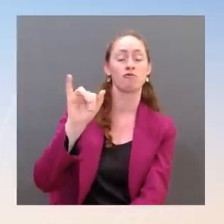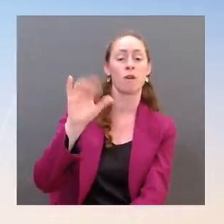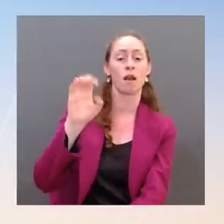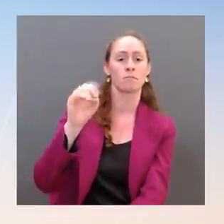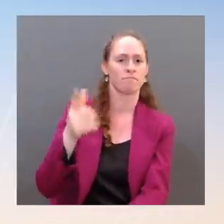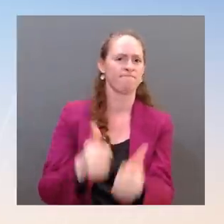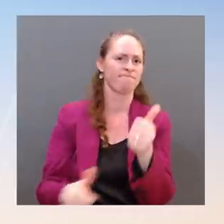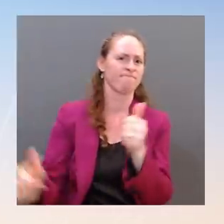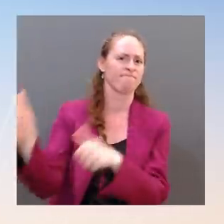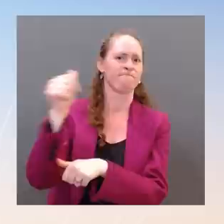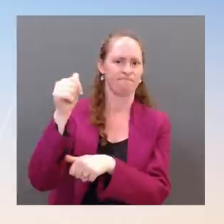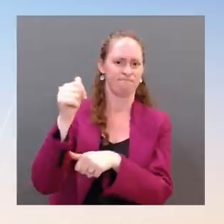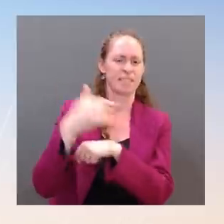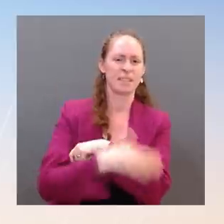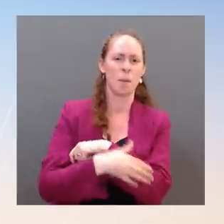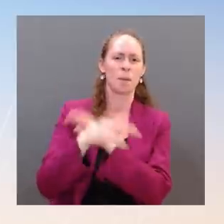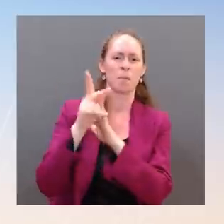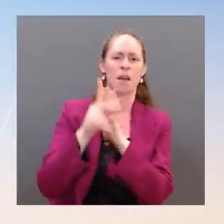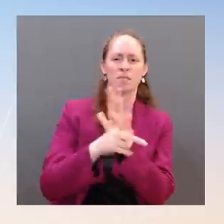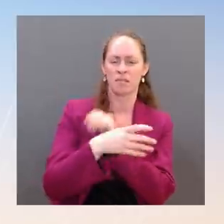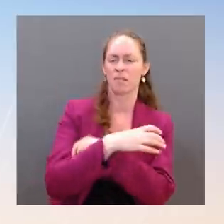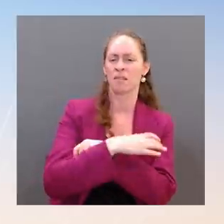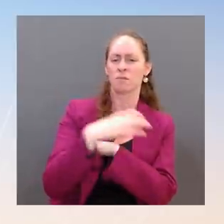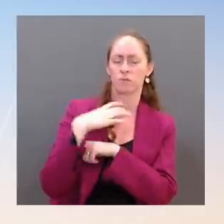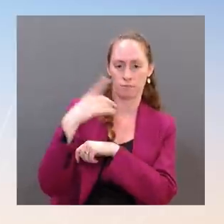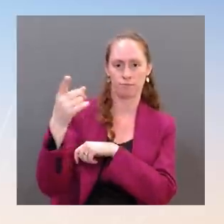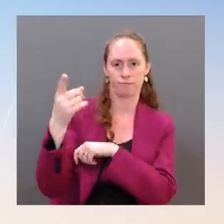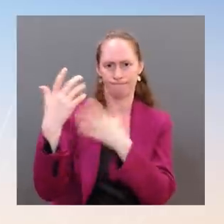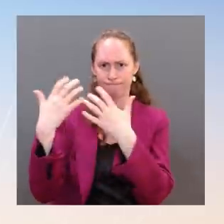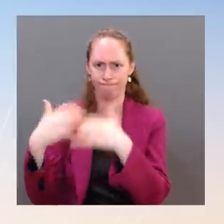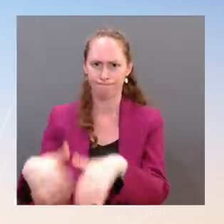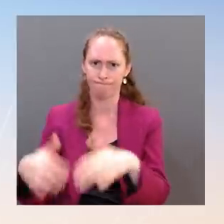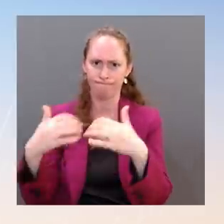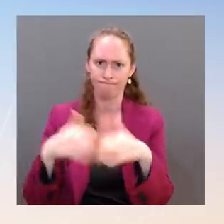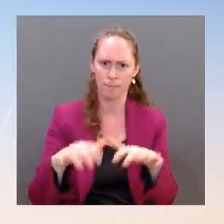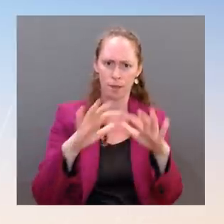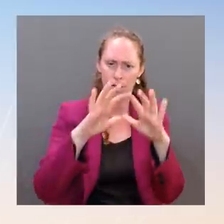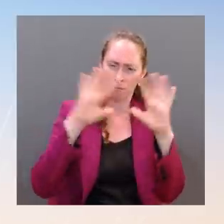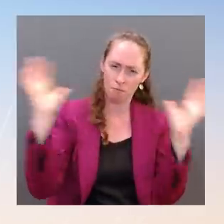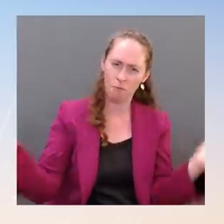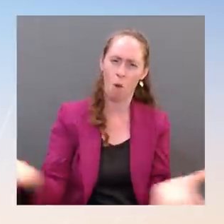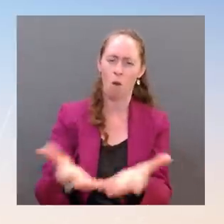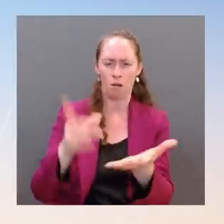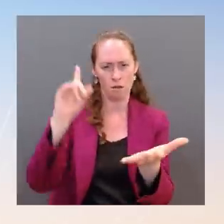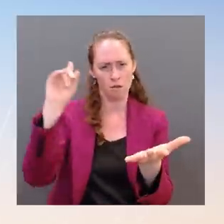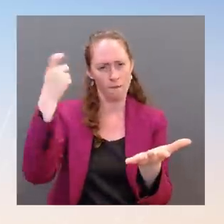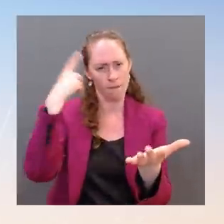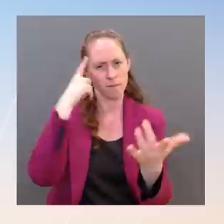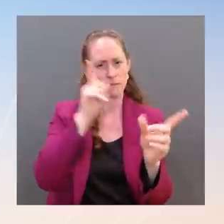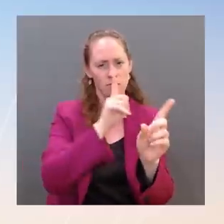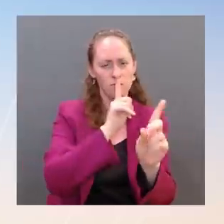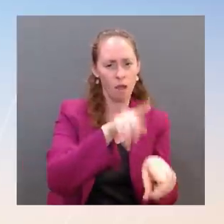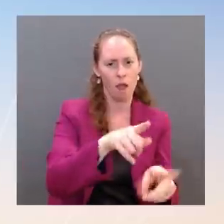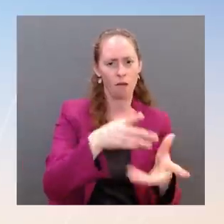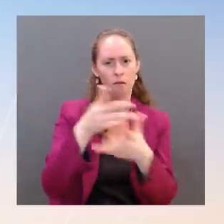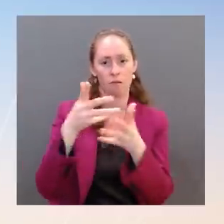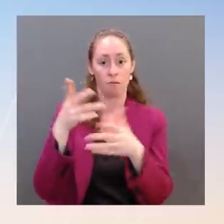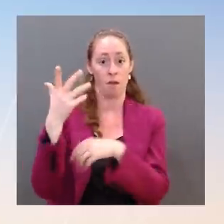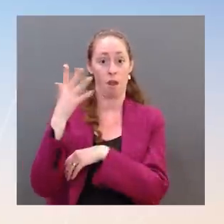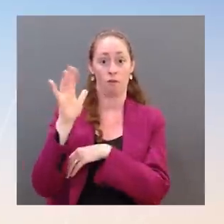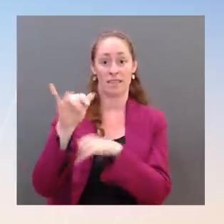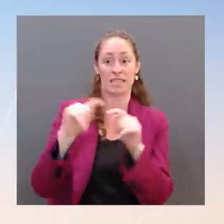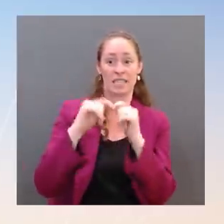whole-of-government approach to reducing gun violence, leading a 12-person team that connects violence reduction to broader